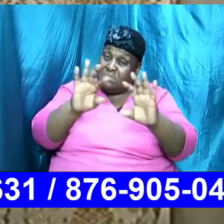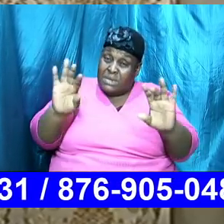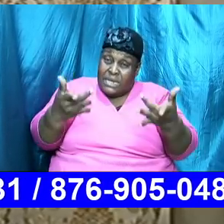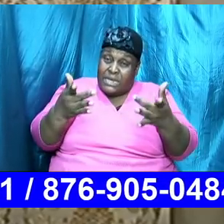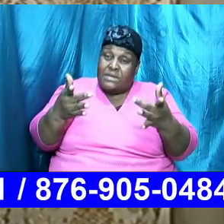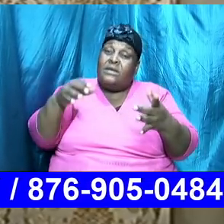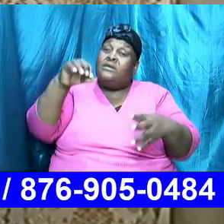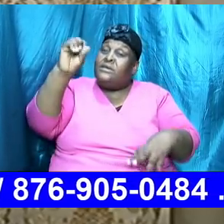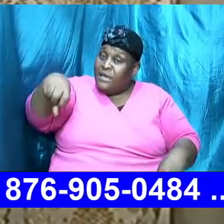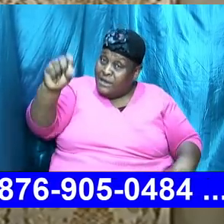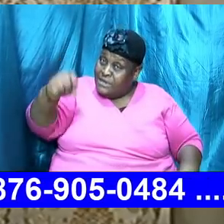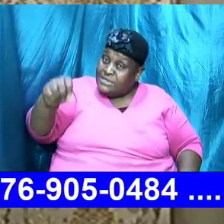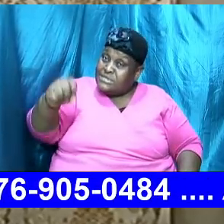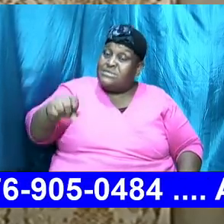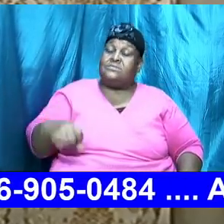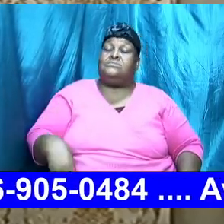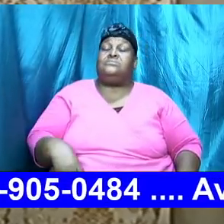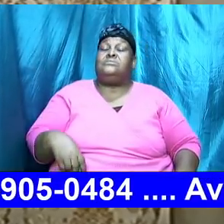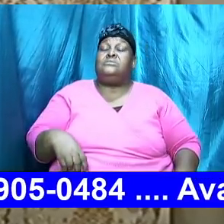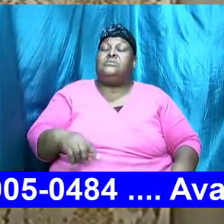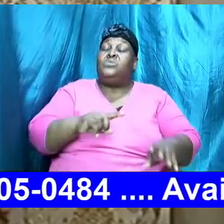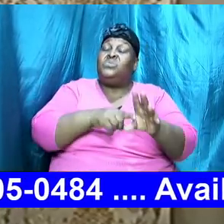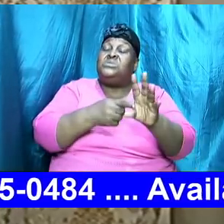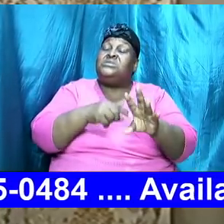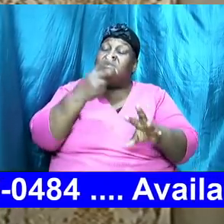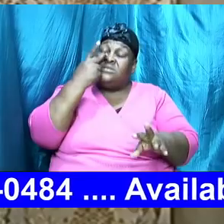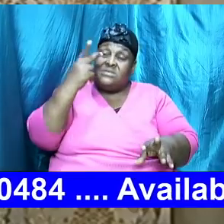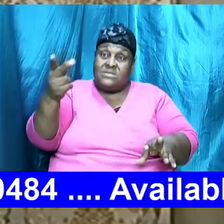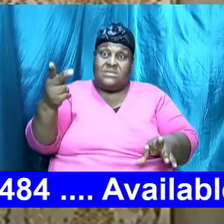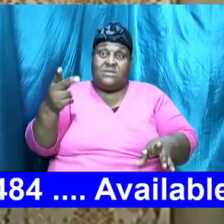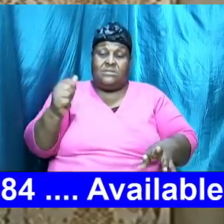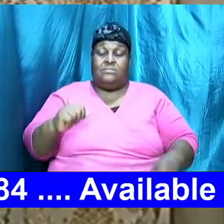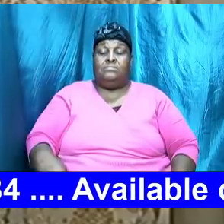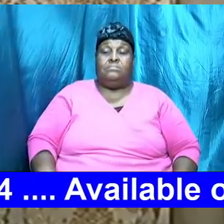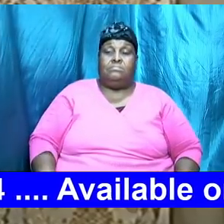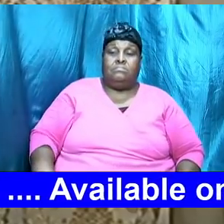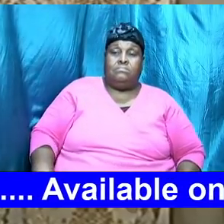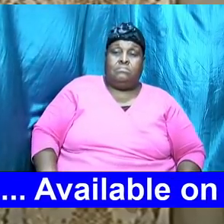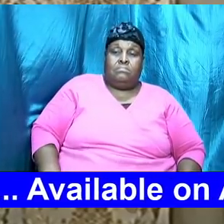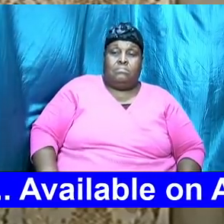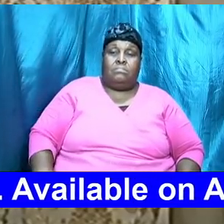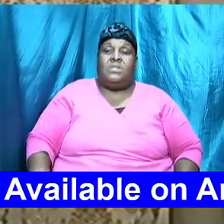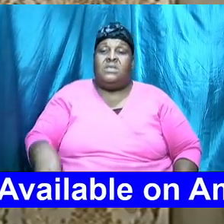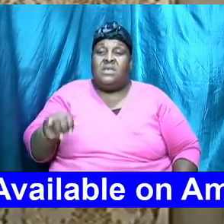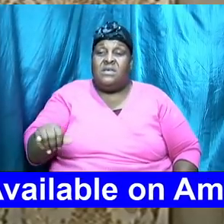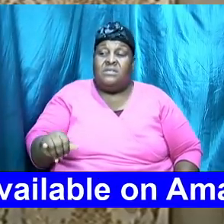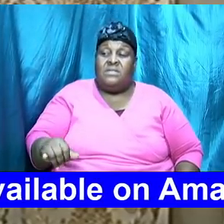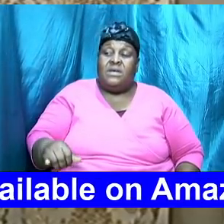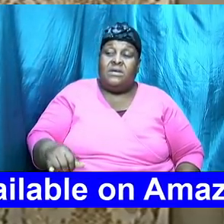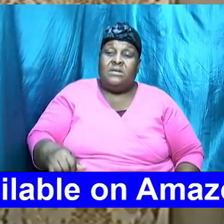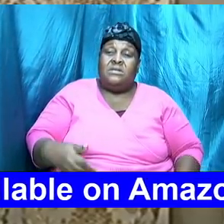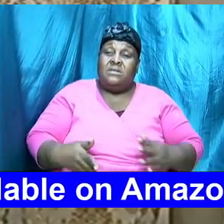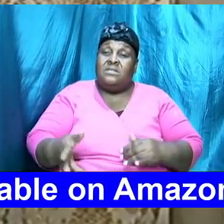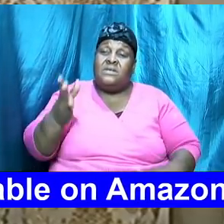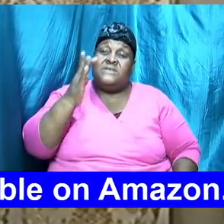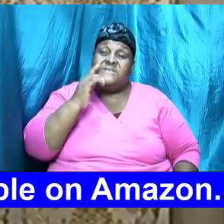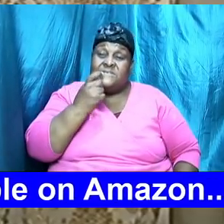and we have started to see already I hope that there are serious